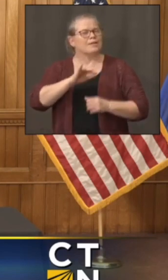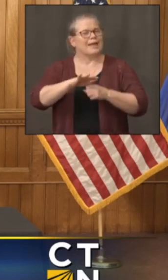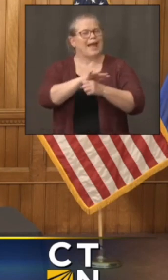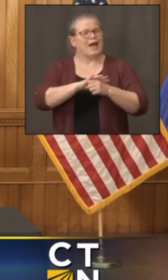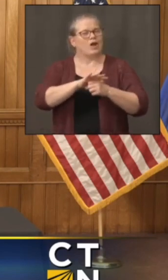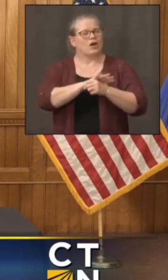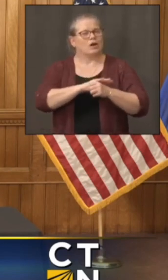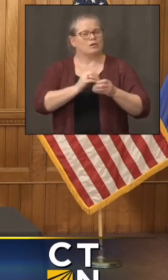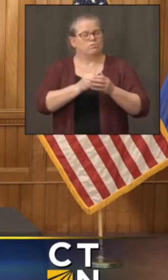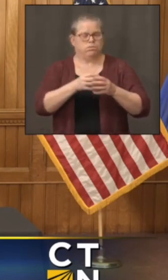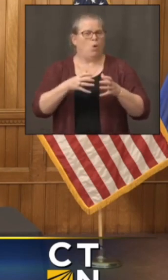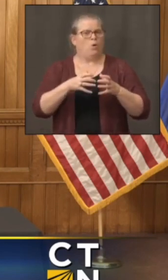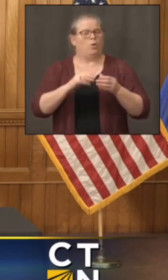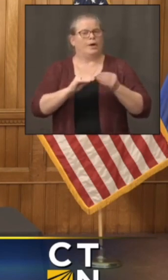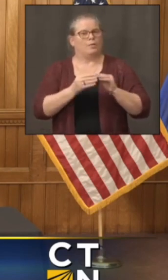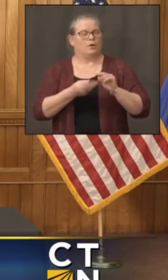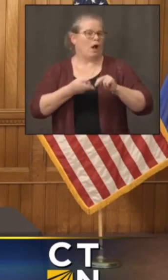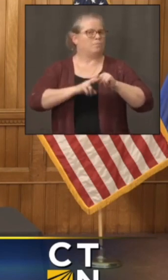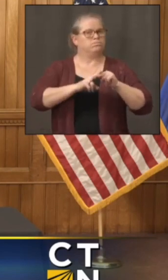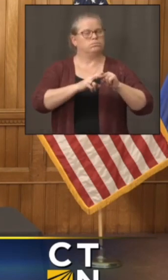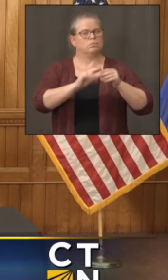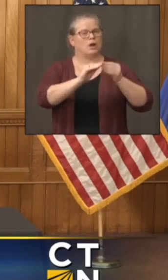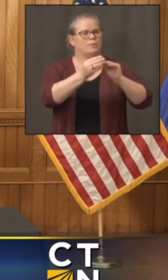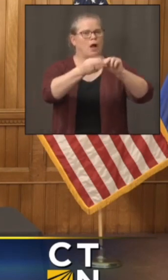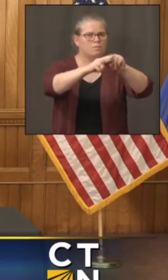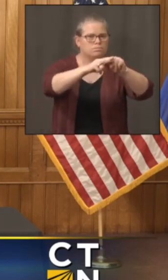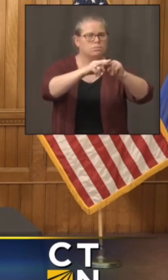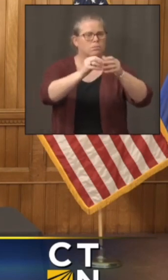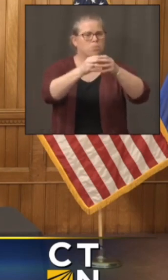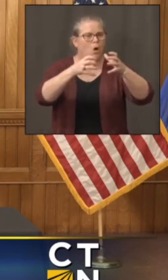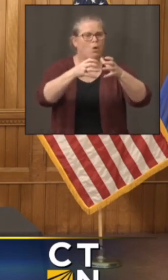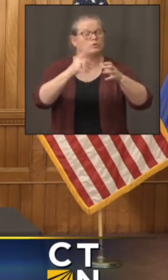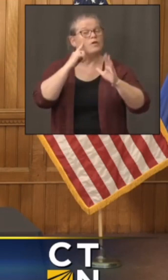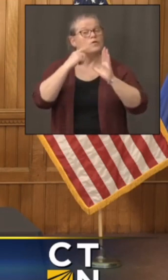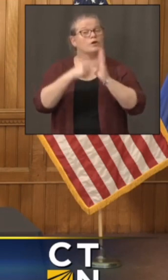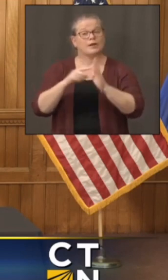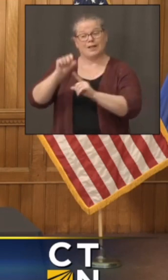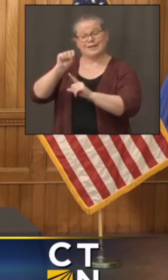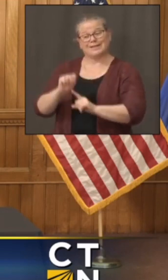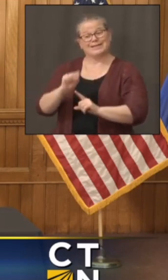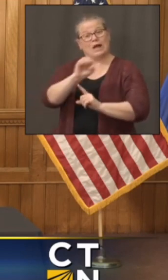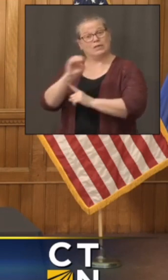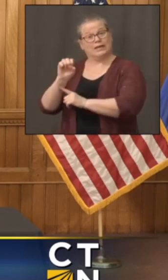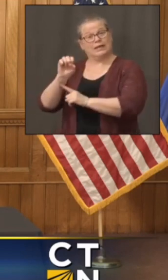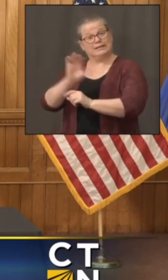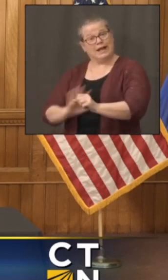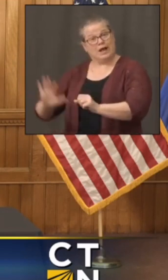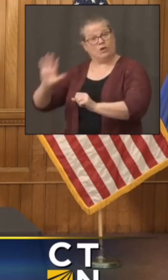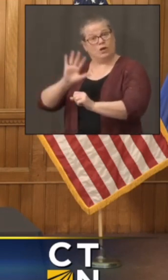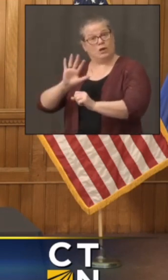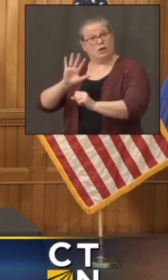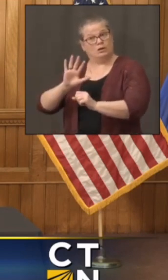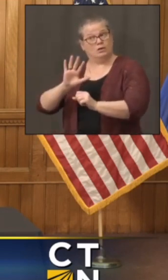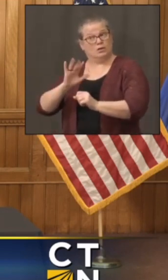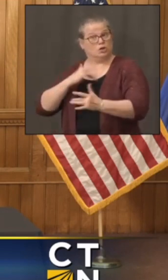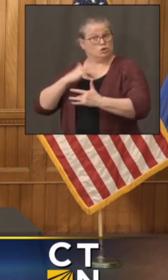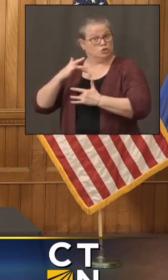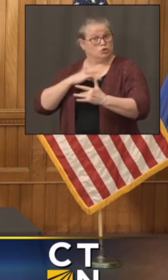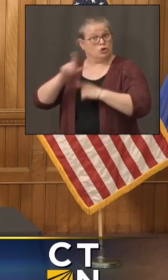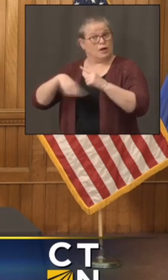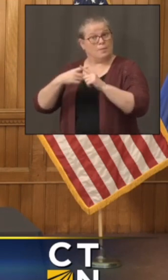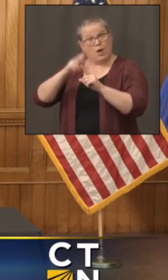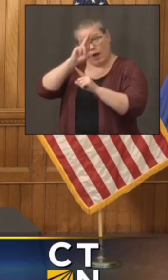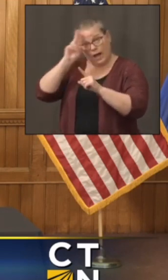any capacity situations in, like, the southeast area hospitals where we're having a lot more